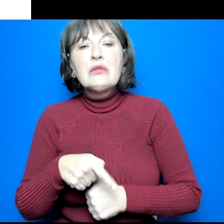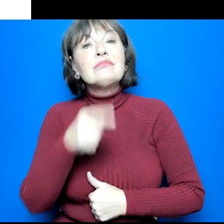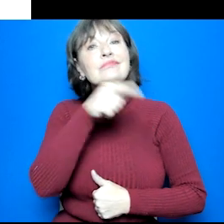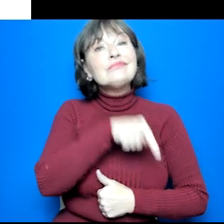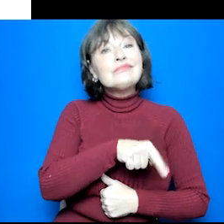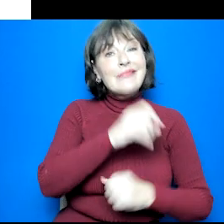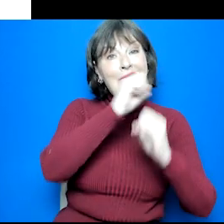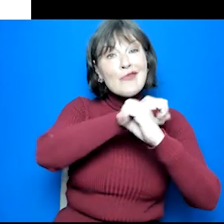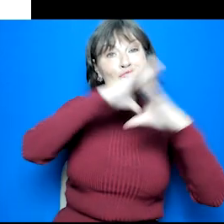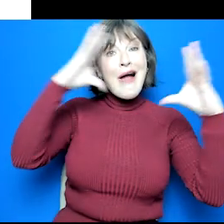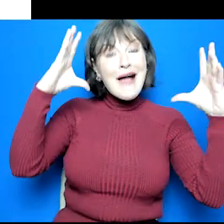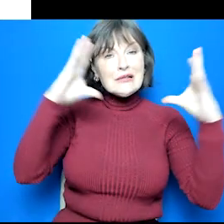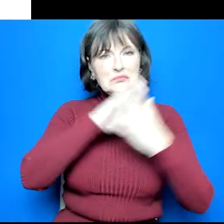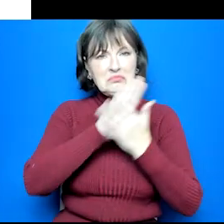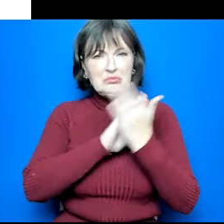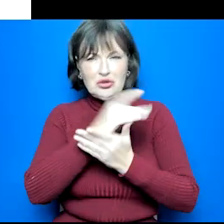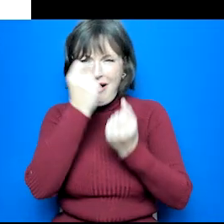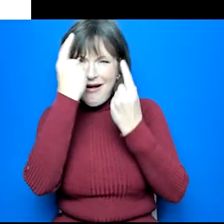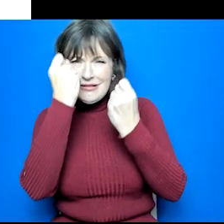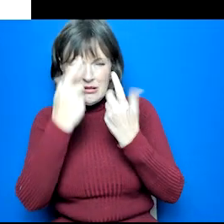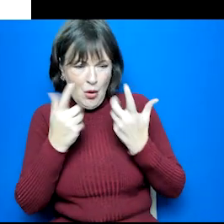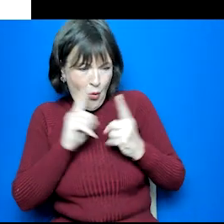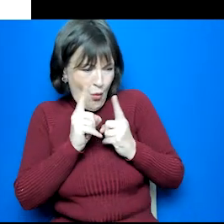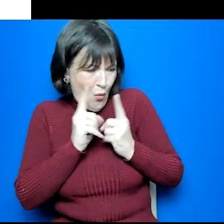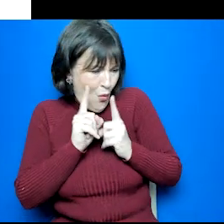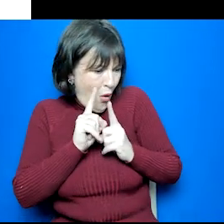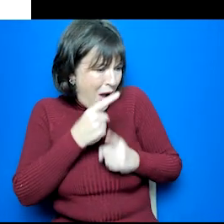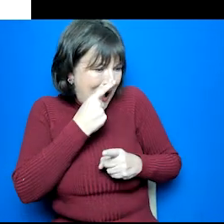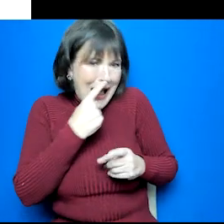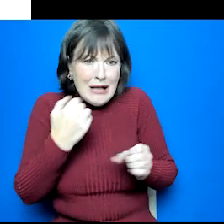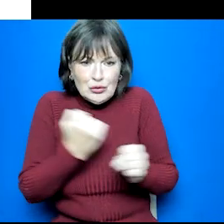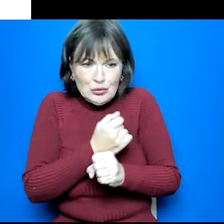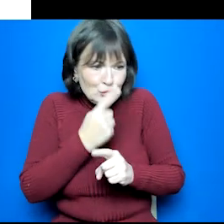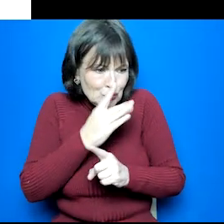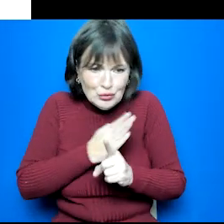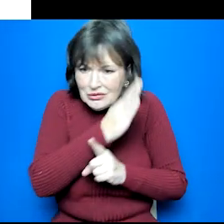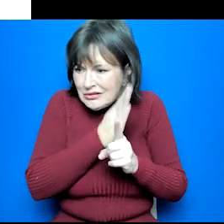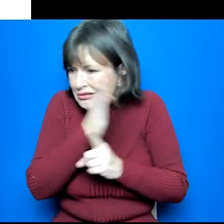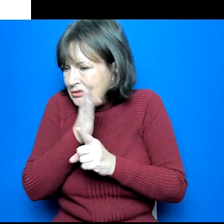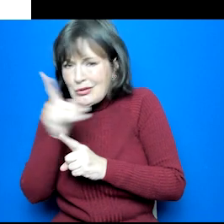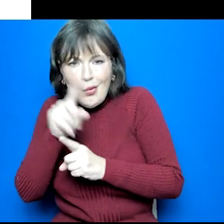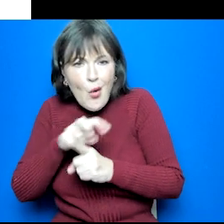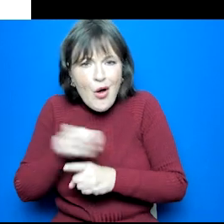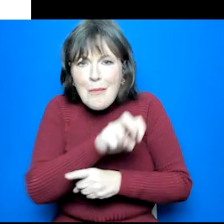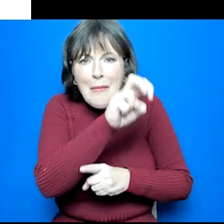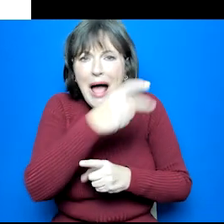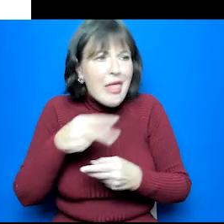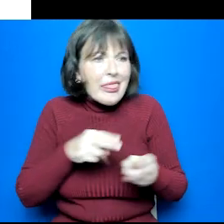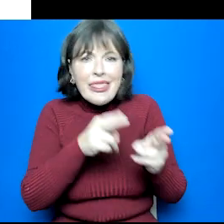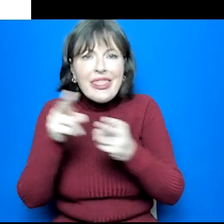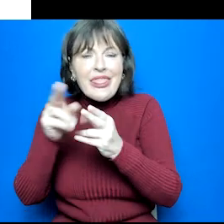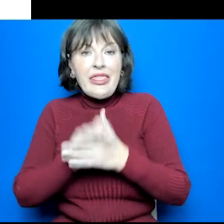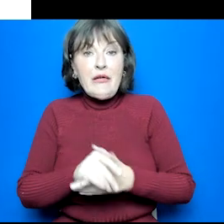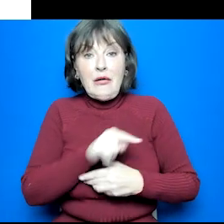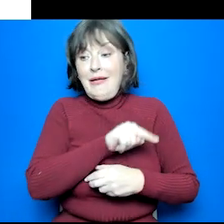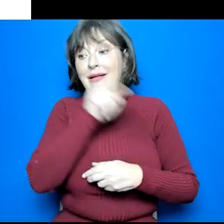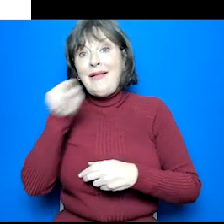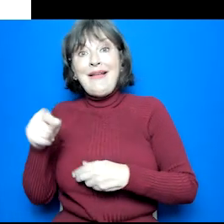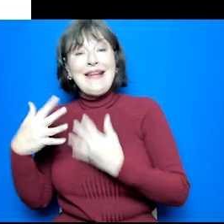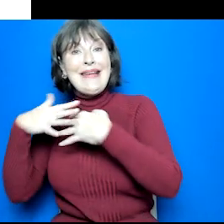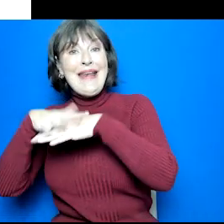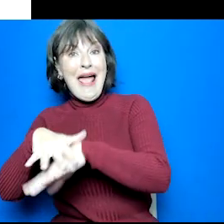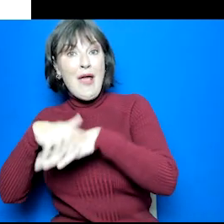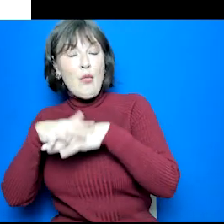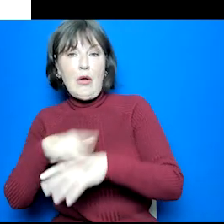Horizons is about understanding what routes, pathways and options might be available to you. And networks is about understanding who can help